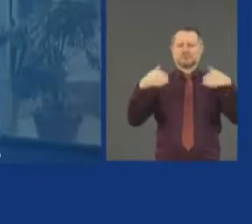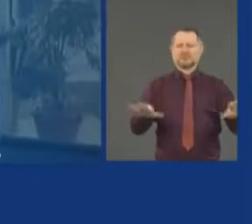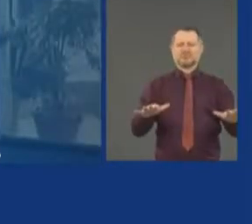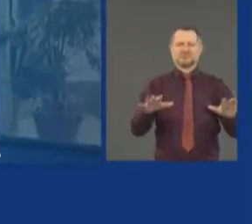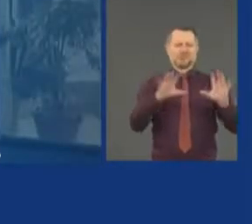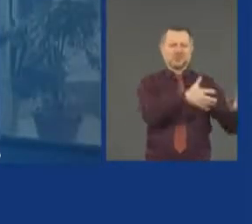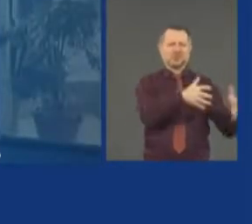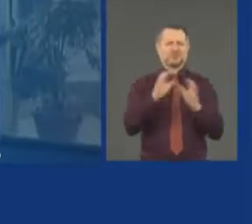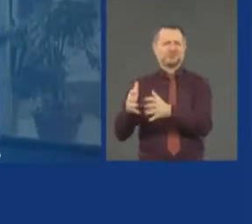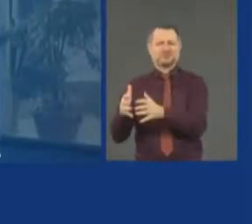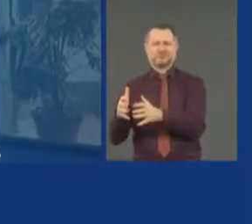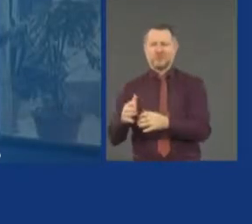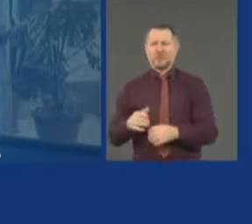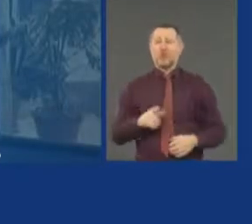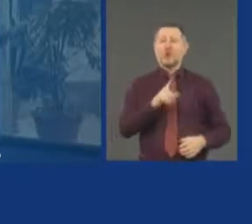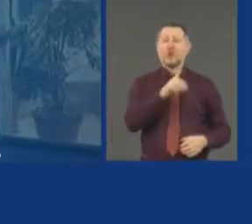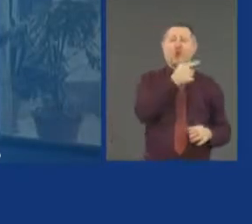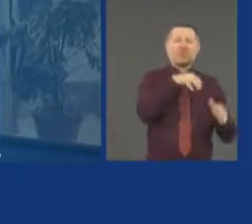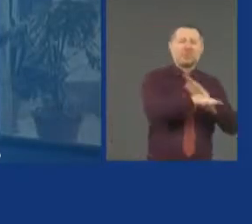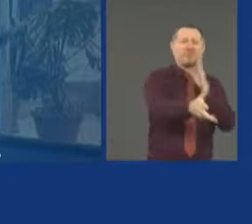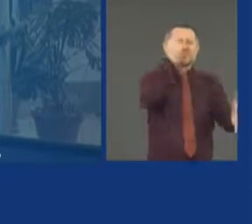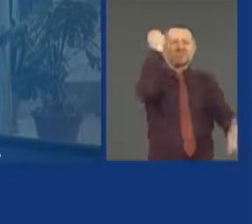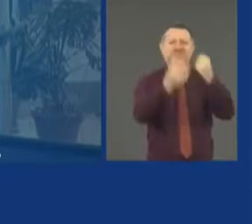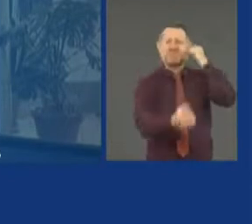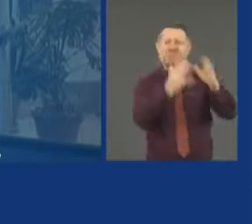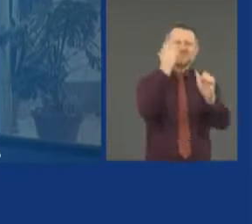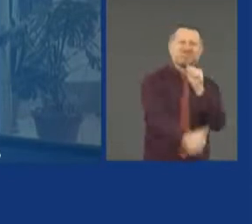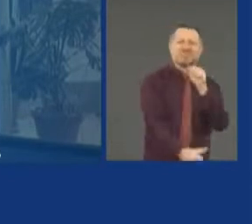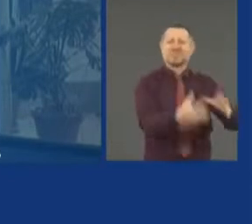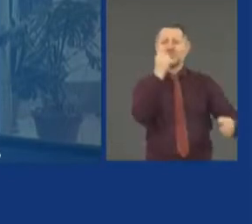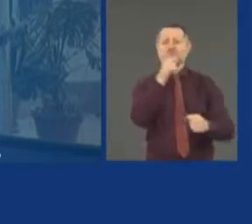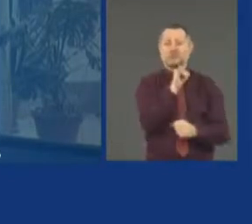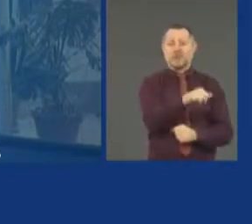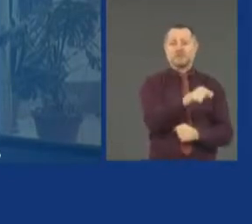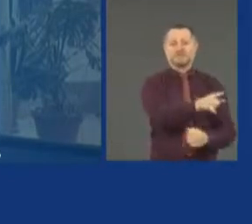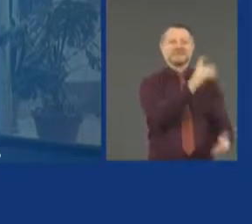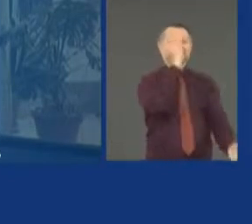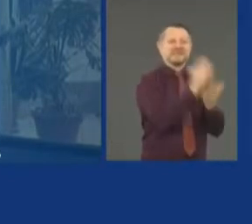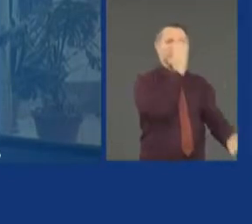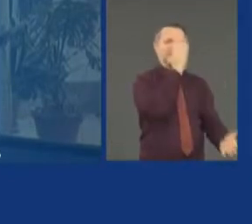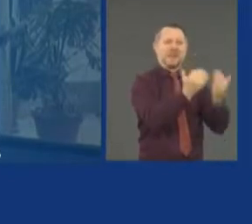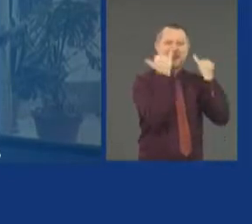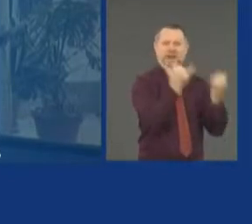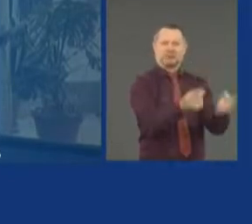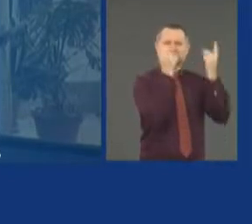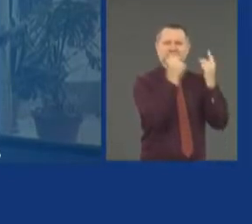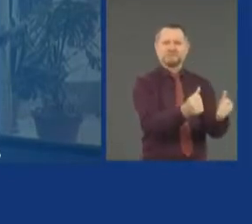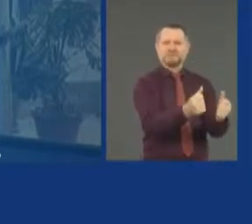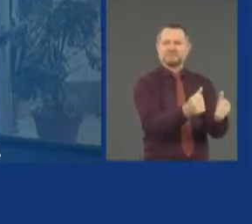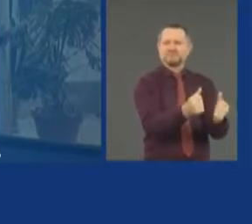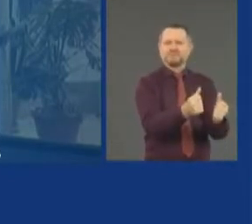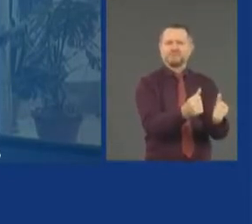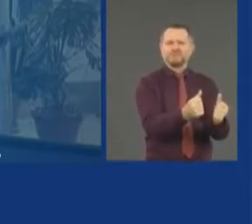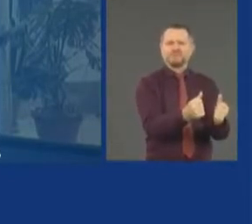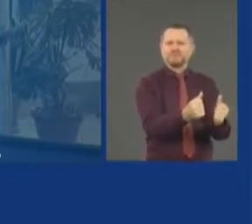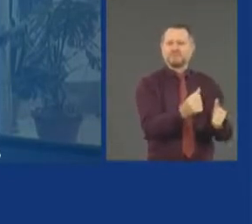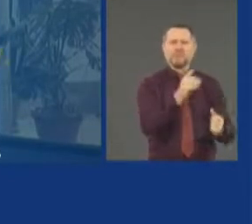The looting, the criminal activity, must be stopped immediately. Period.